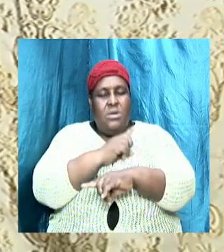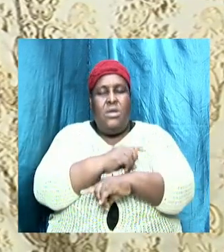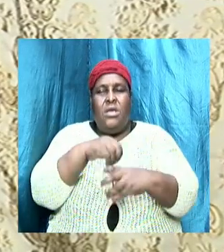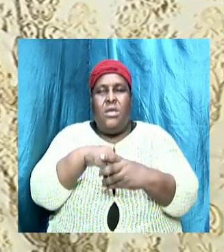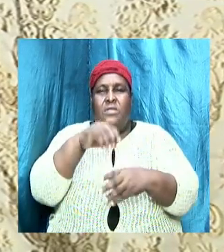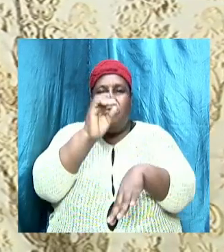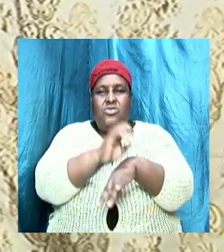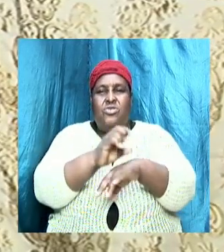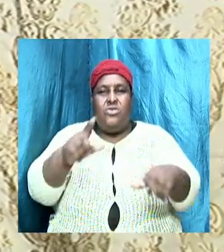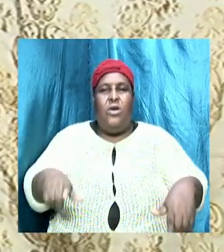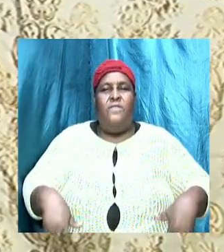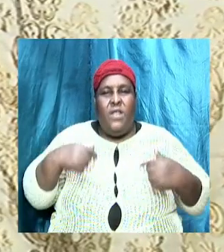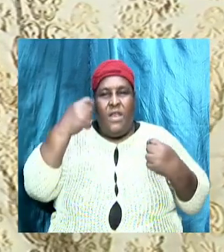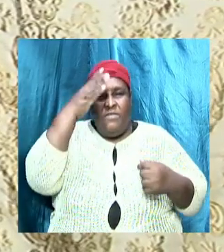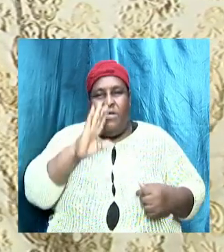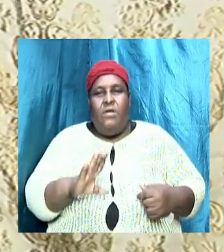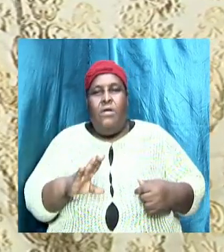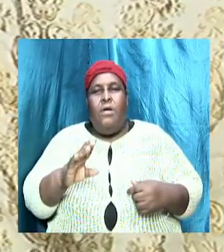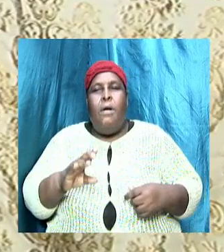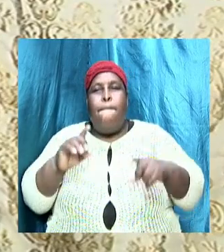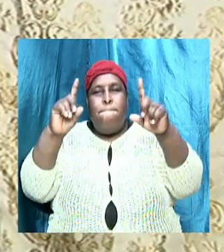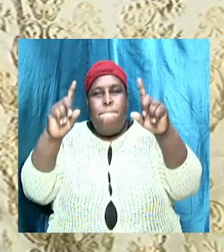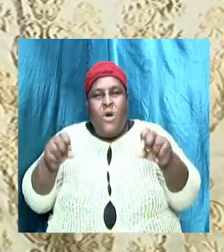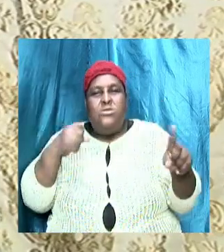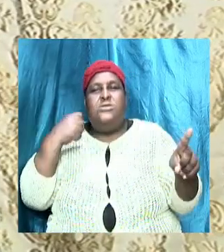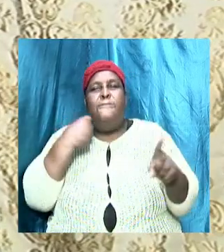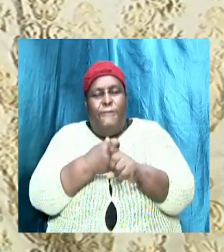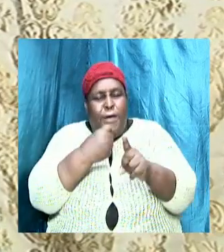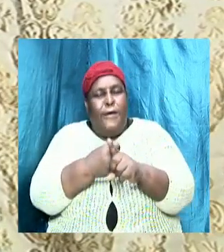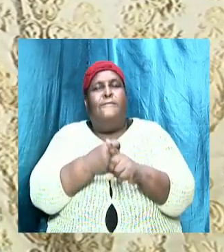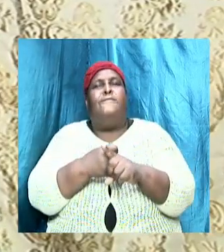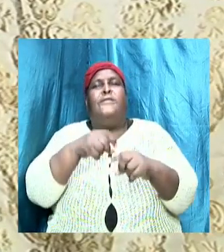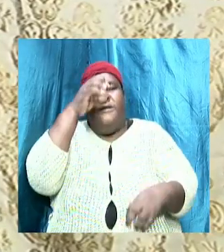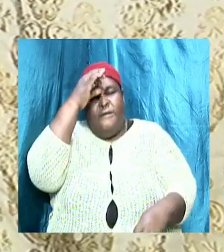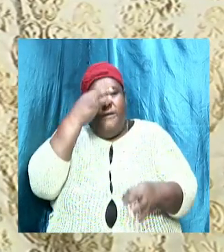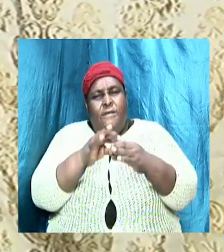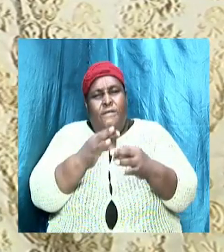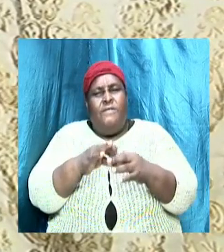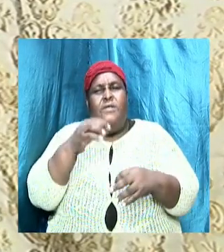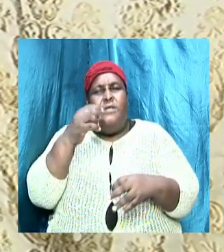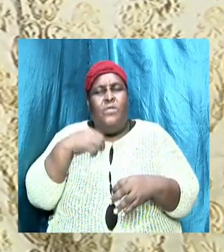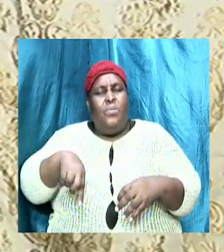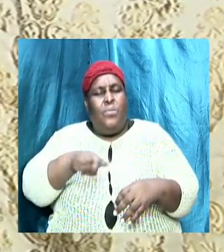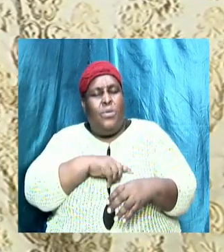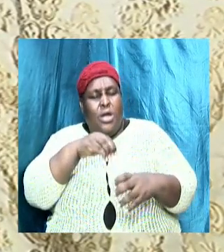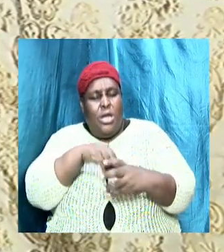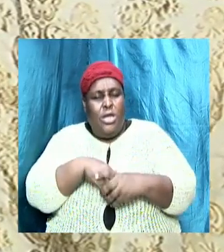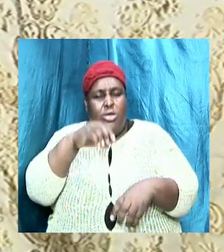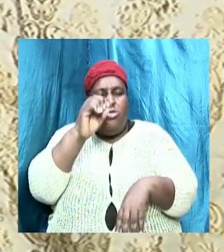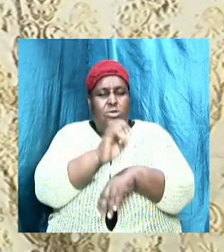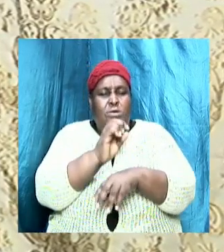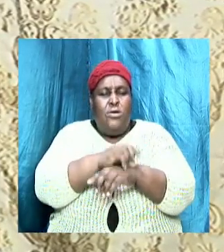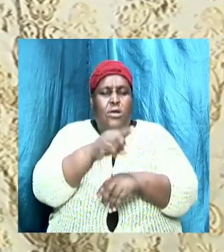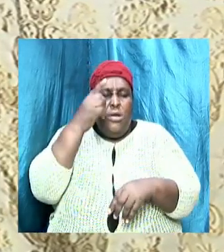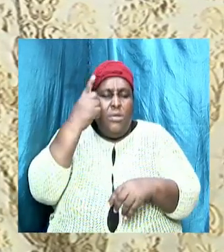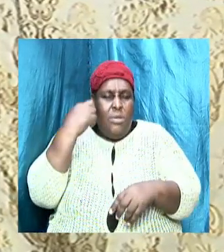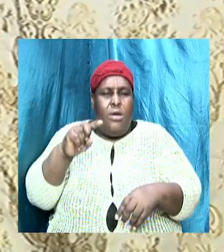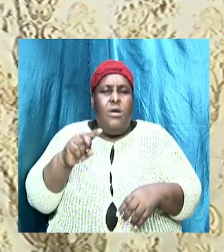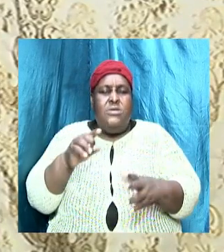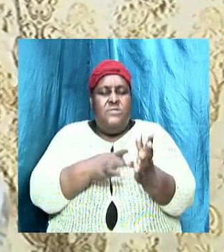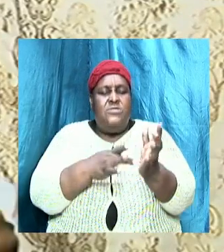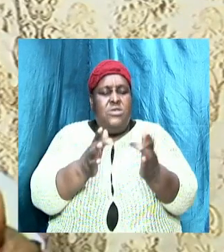must contend for the faith we are in the church because of his death burial resurrection